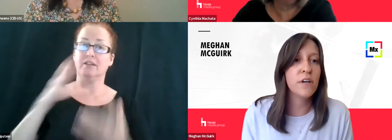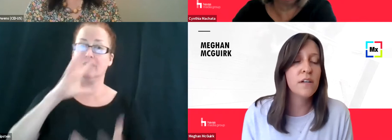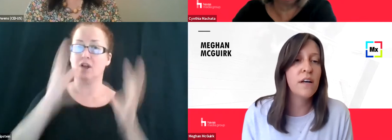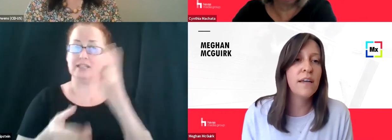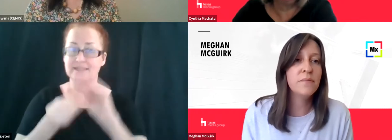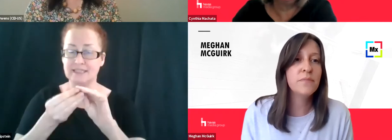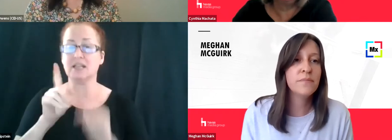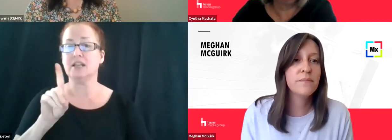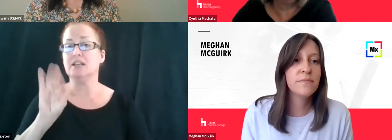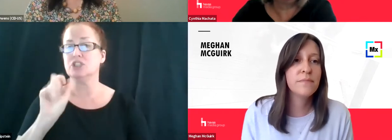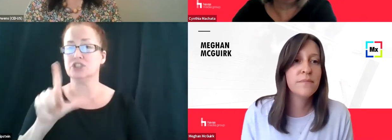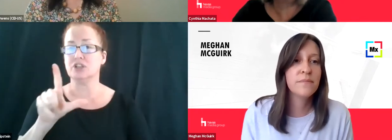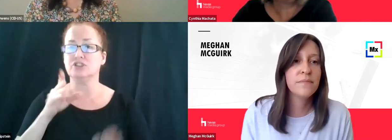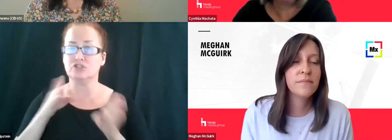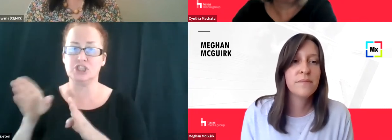plans for our client.